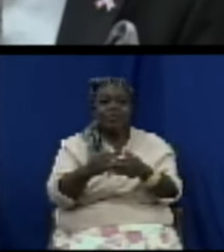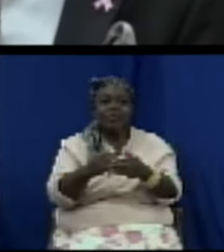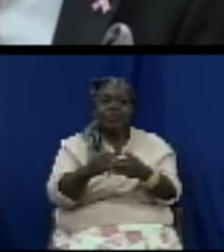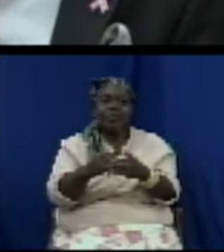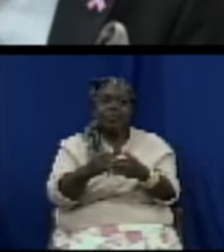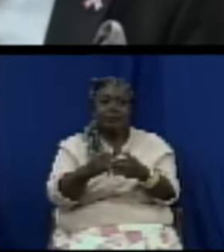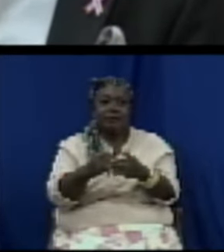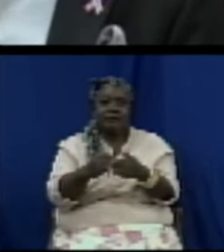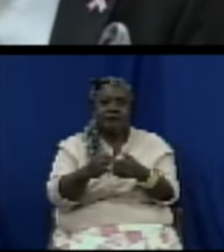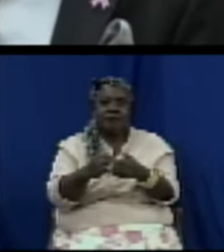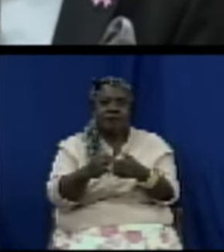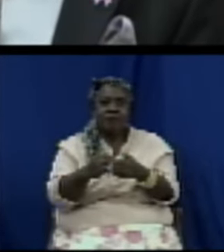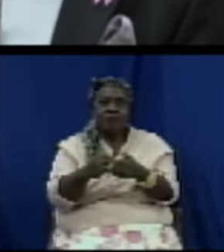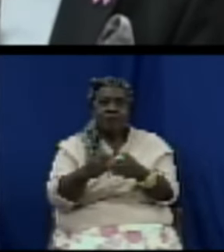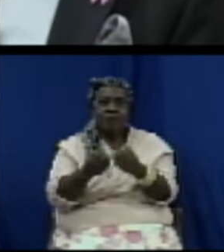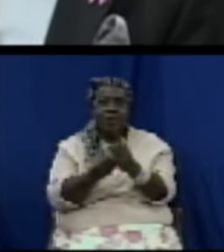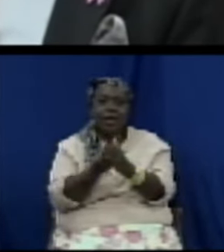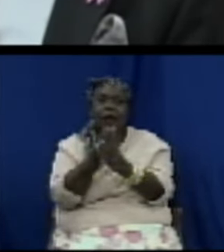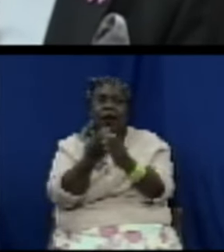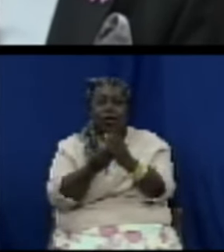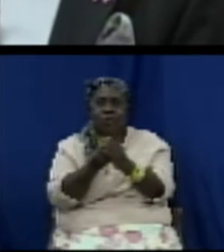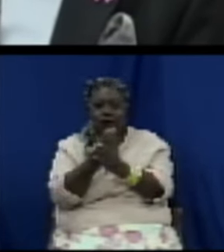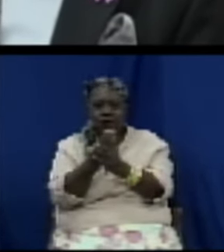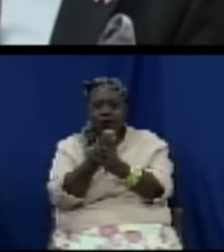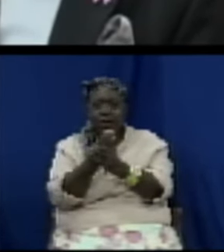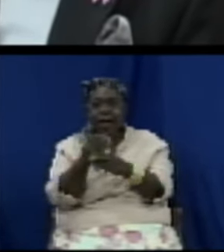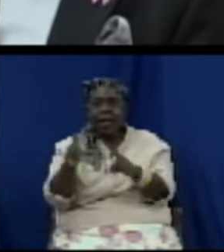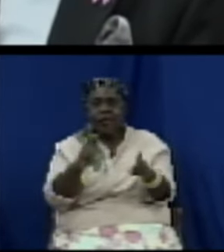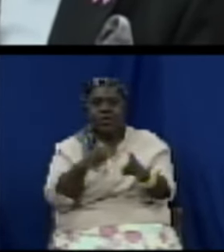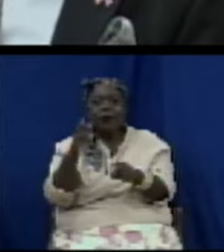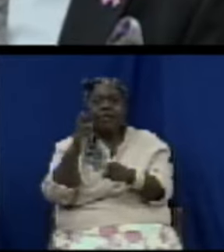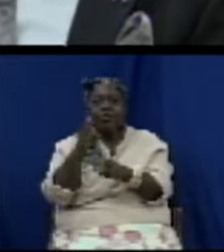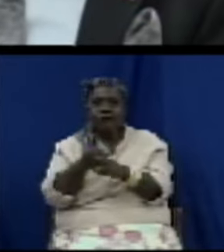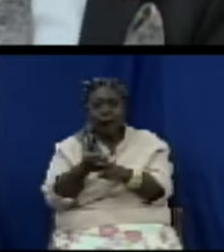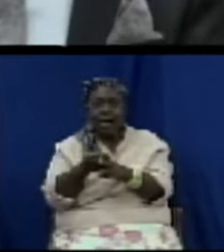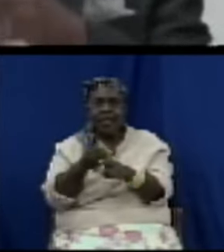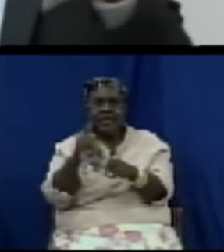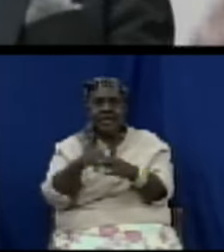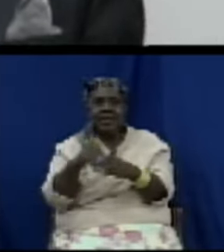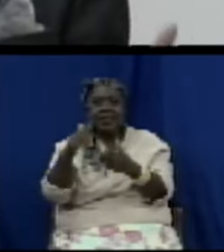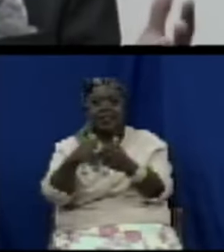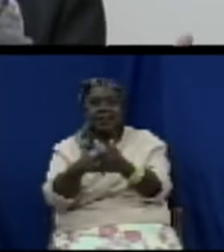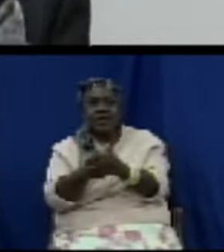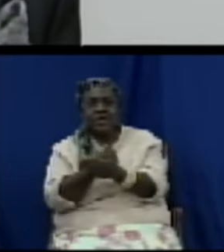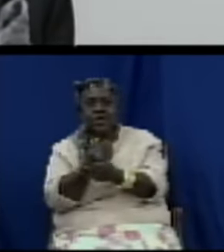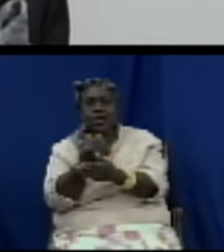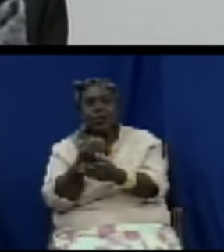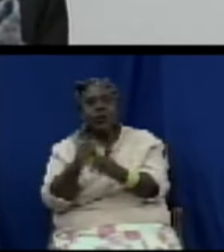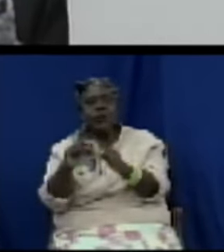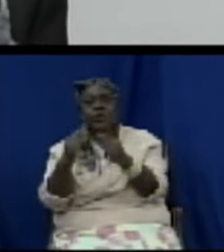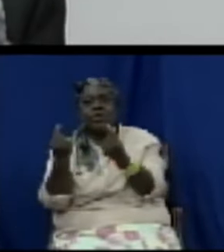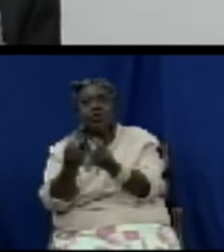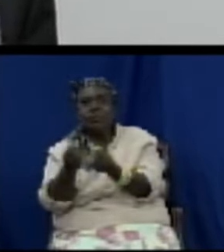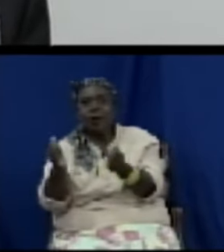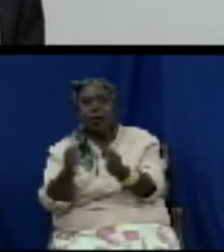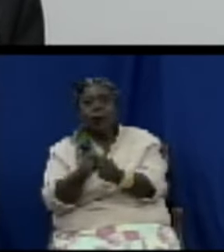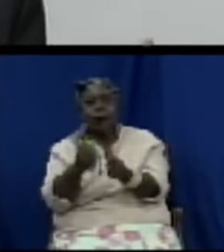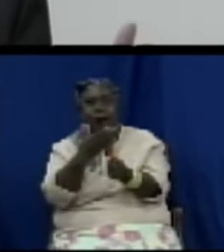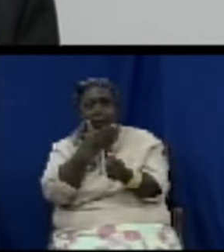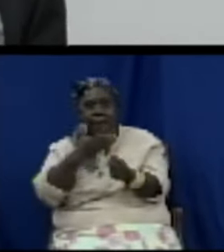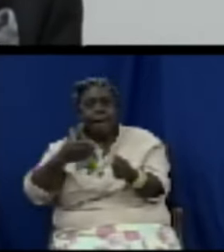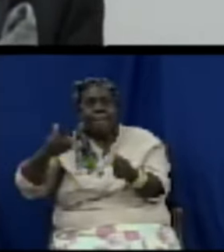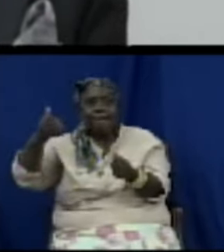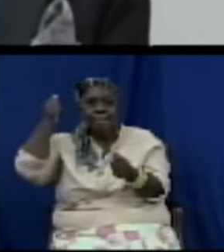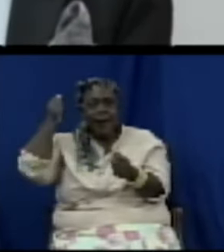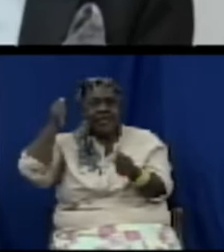consumer protection efforts and with the best practices of